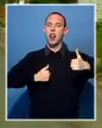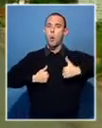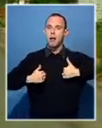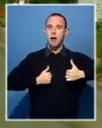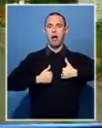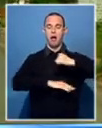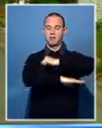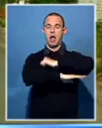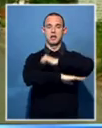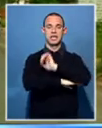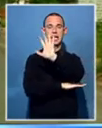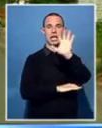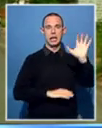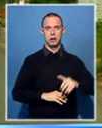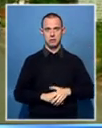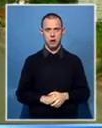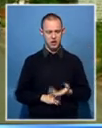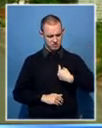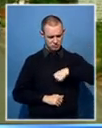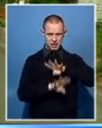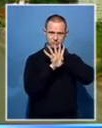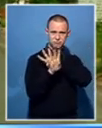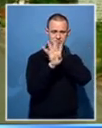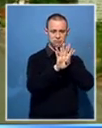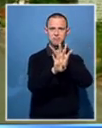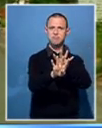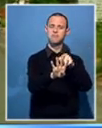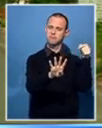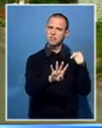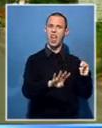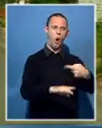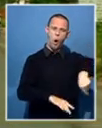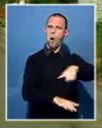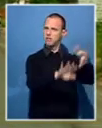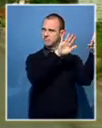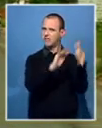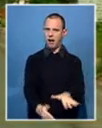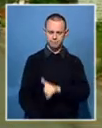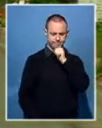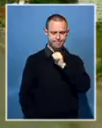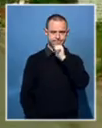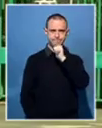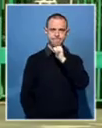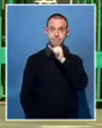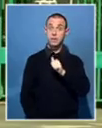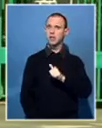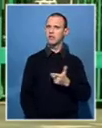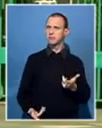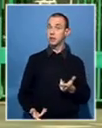We would prefer to die in this street, and after we die, he can then rule over the trees and the buildings.